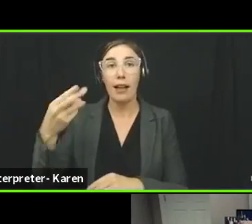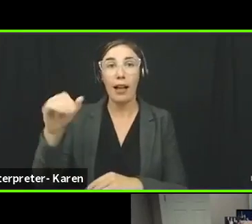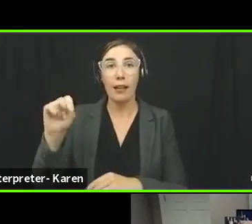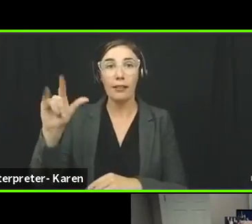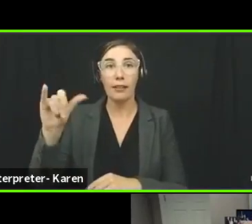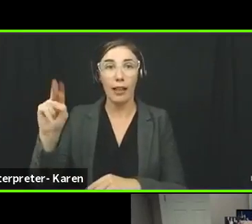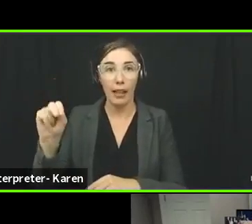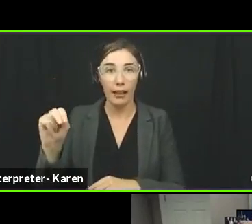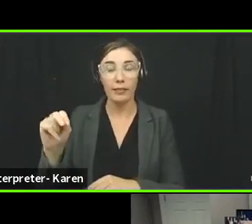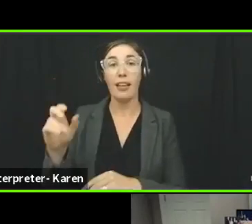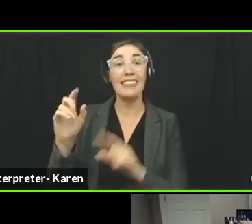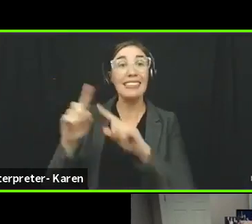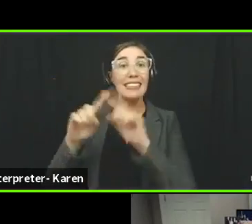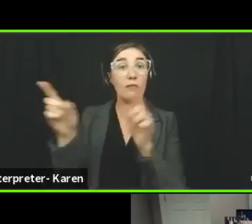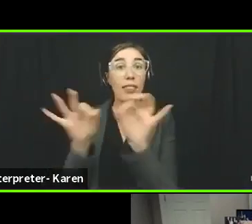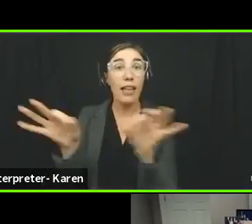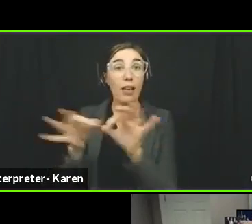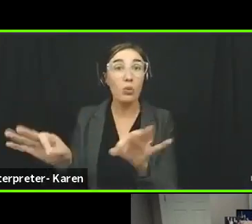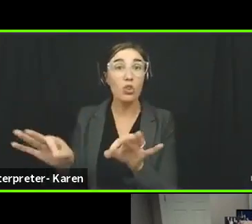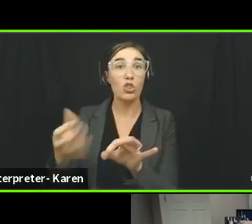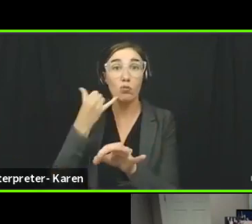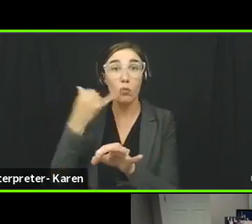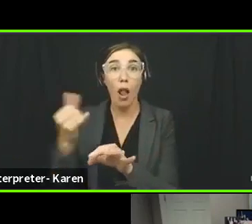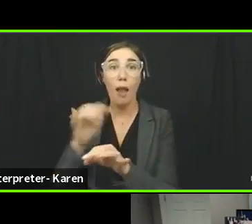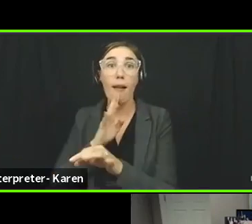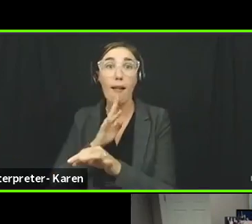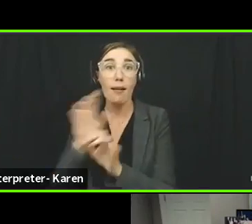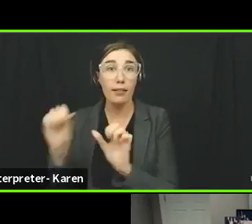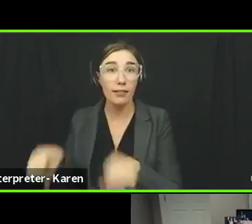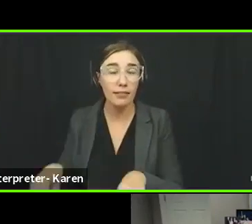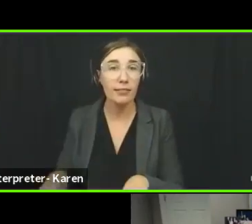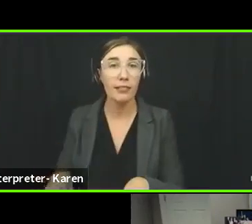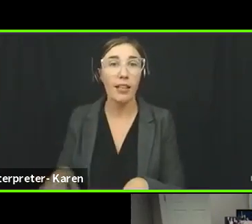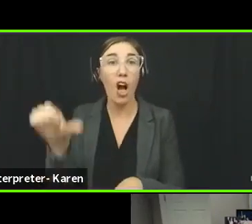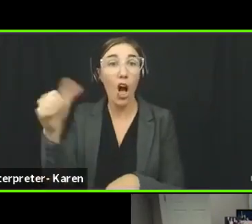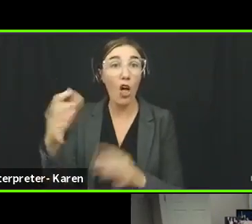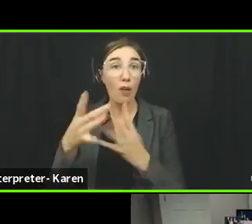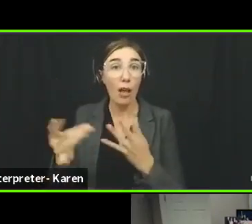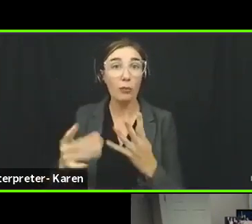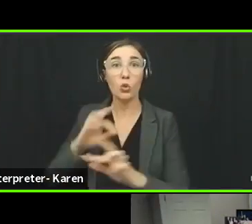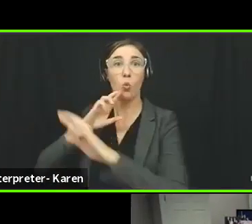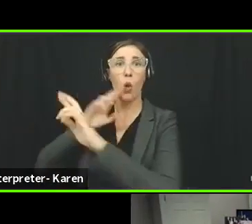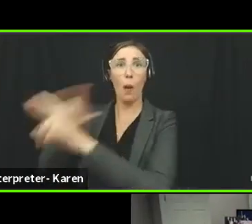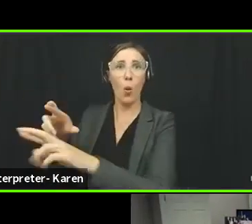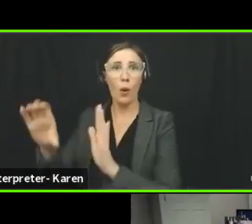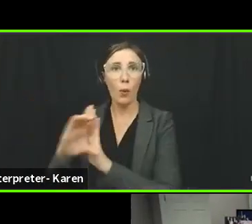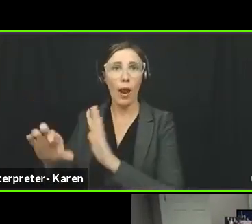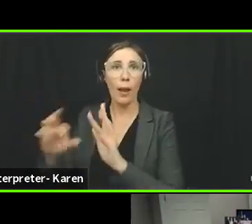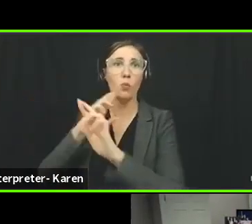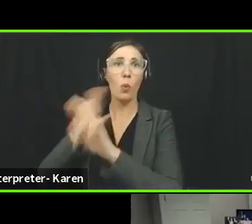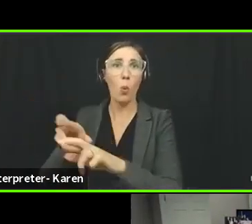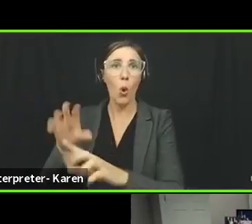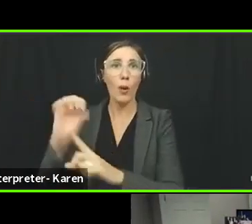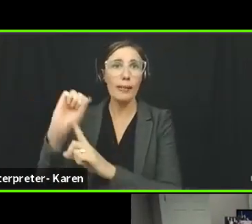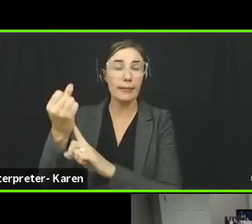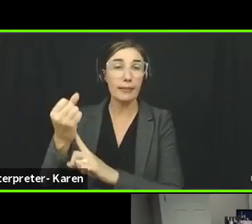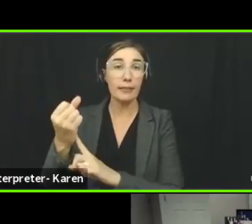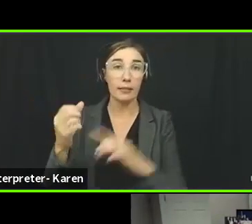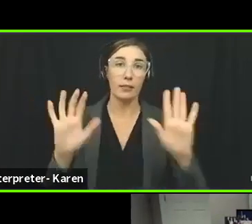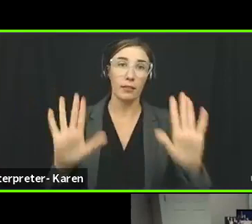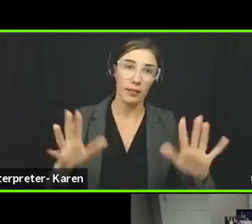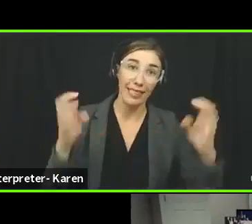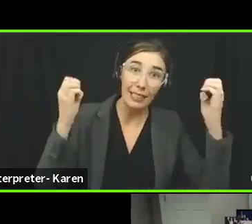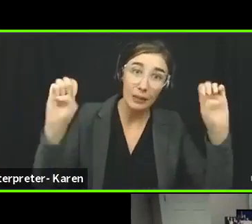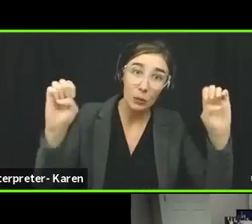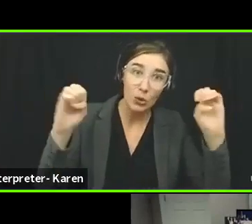different languages. And it's another option for reporting these crimes and incidents. Emergencies, I always say,